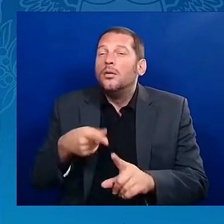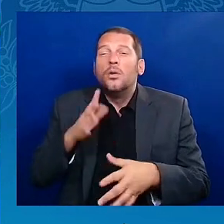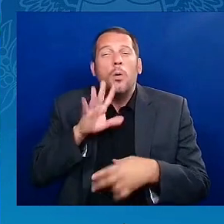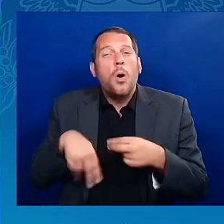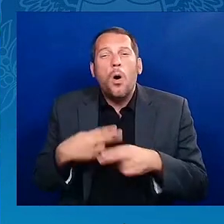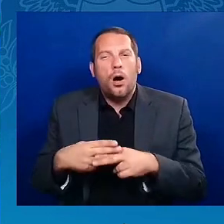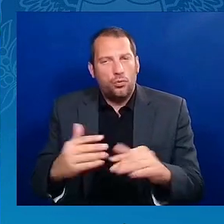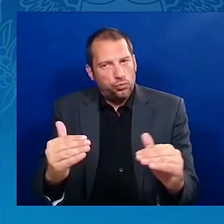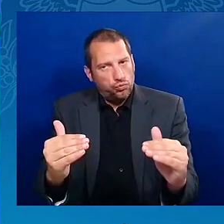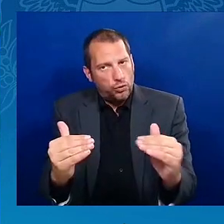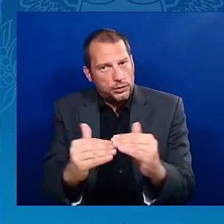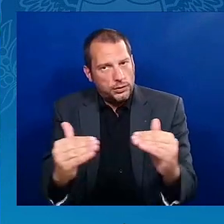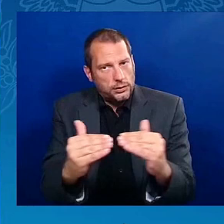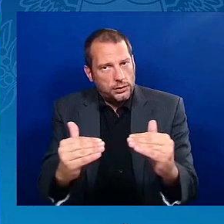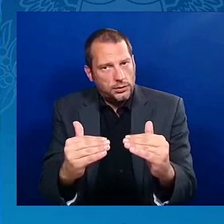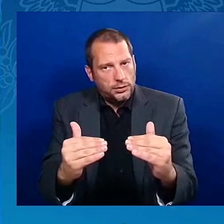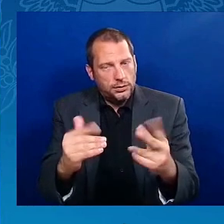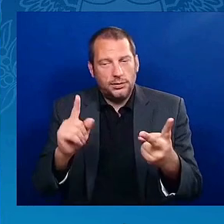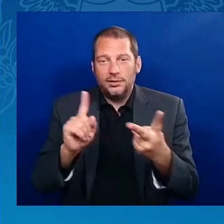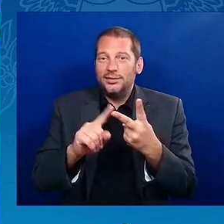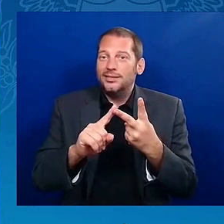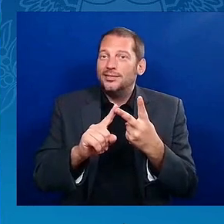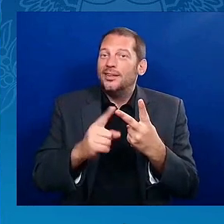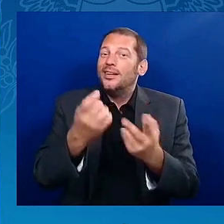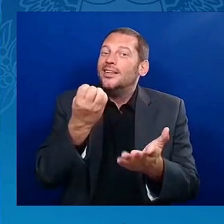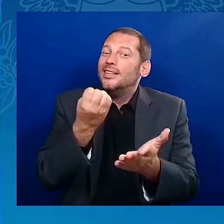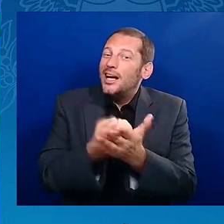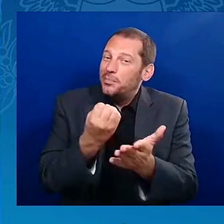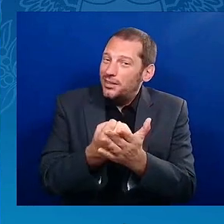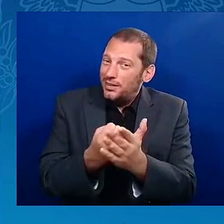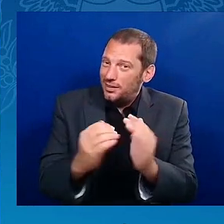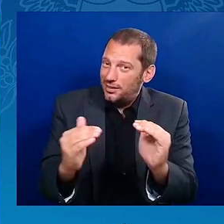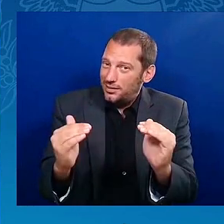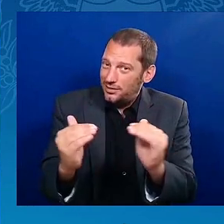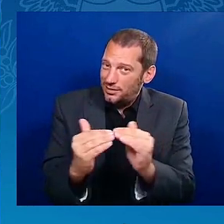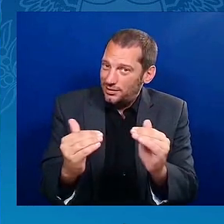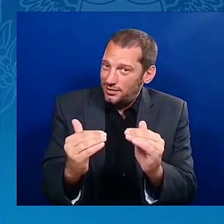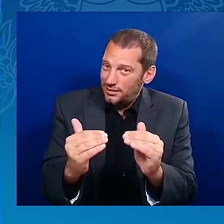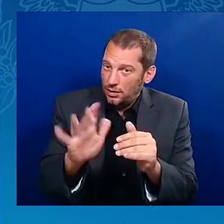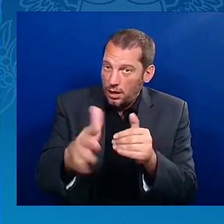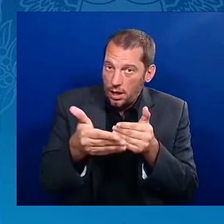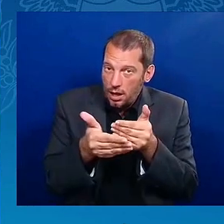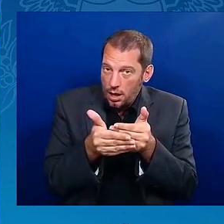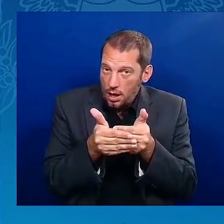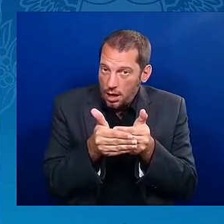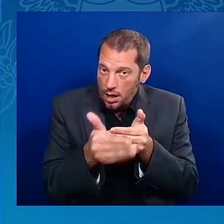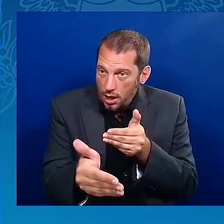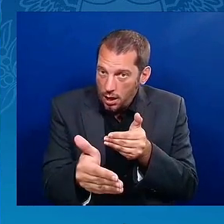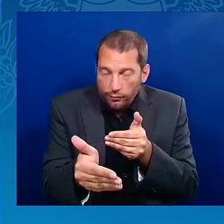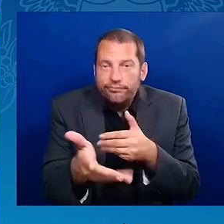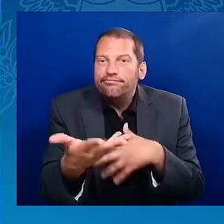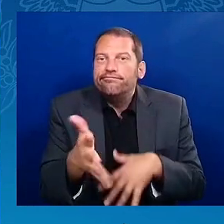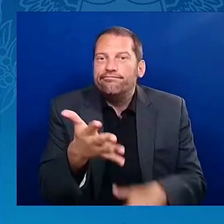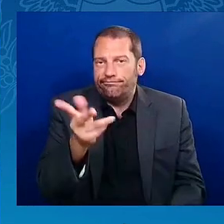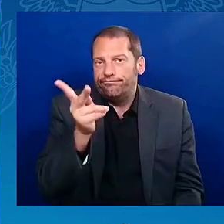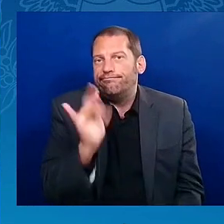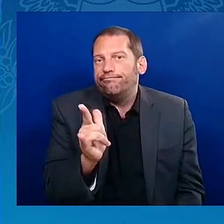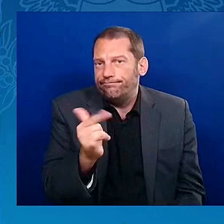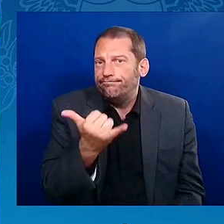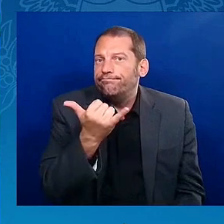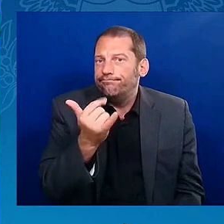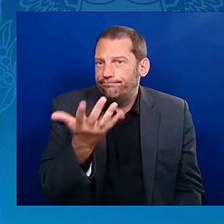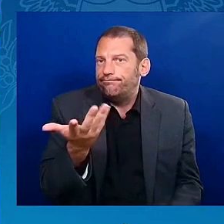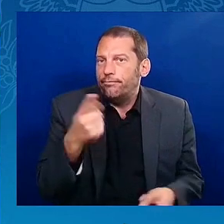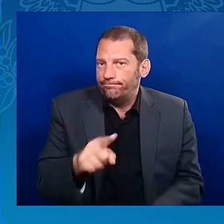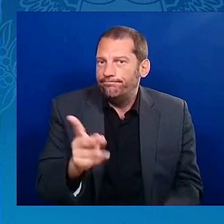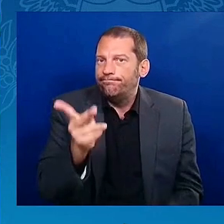was here that he was assassinated. And so the symmetry of being here as the first black vice president of the United States to talk about